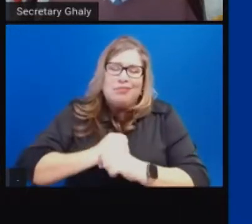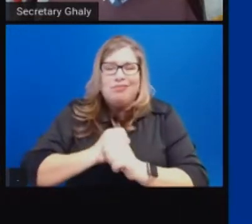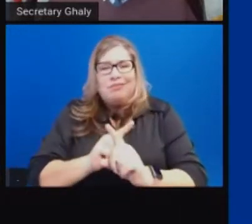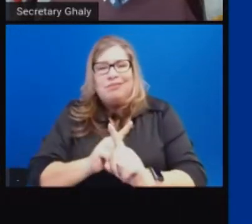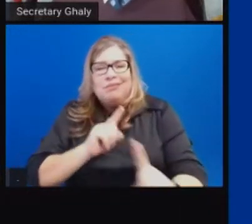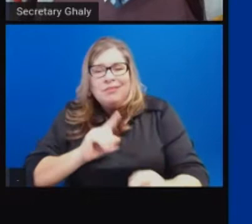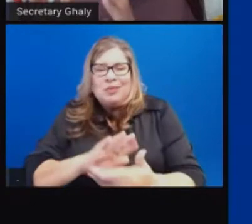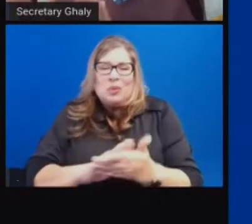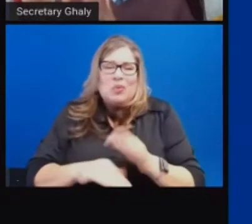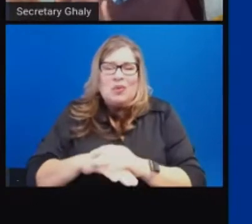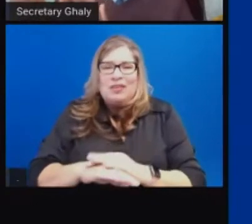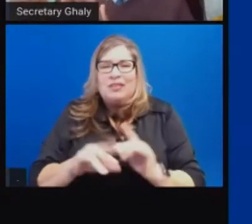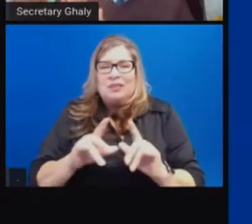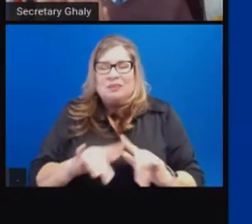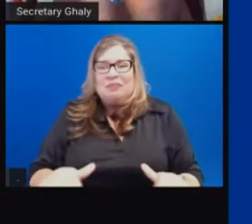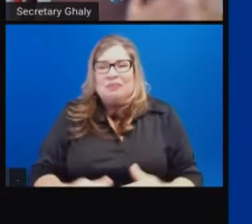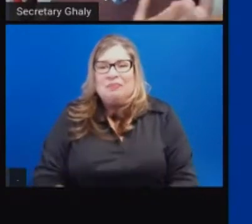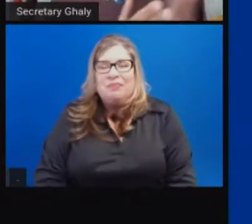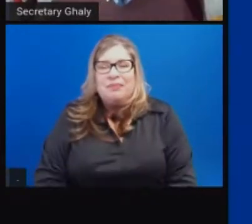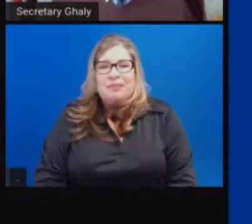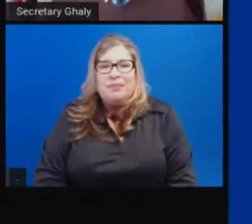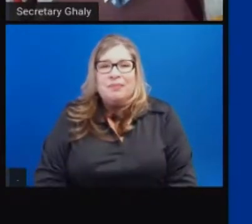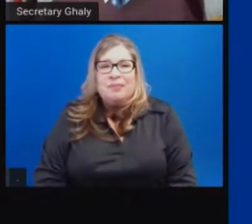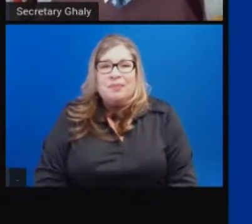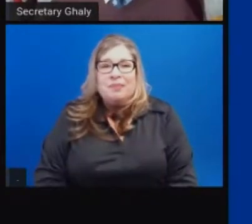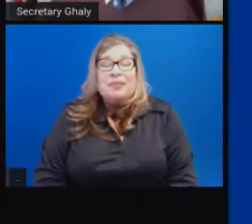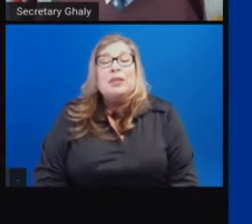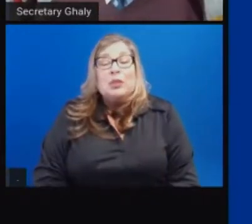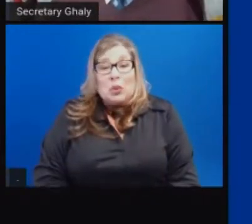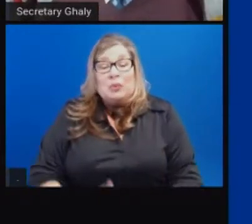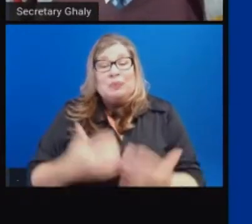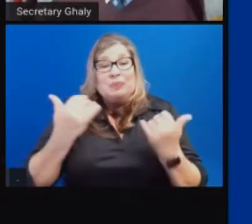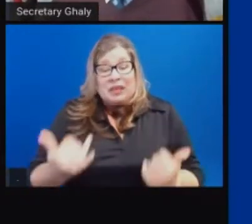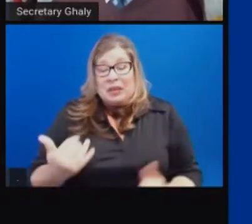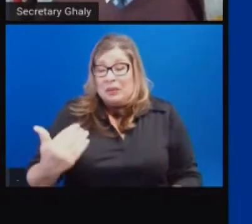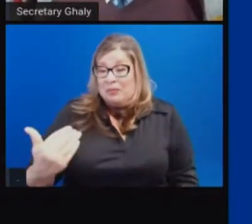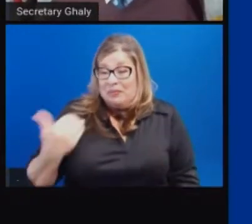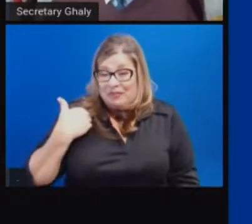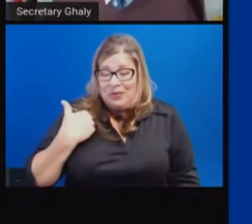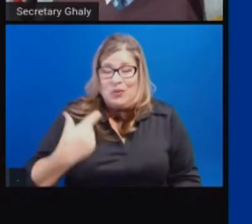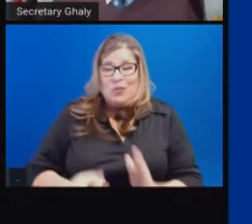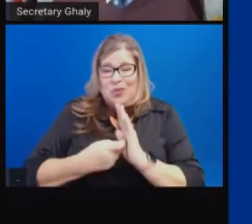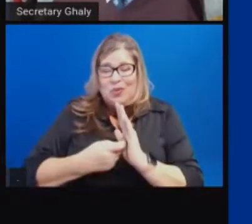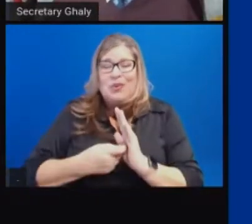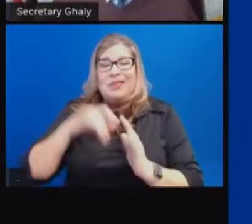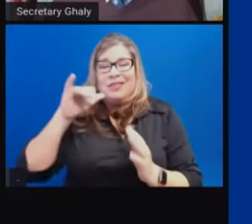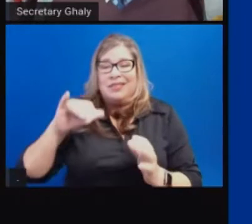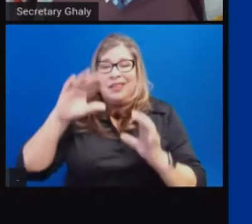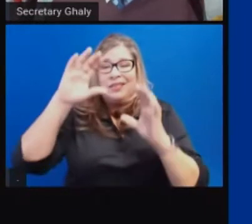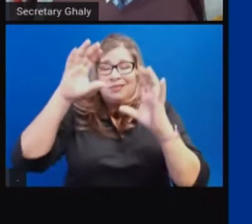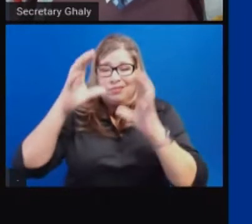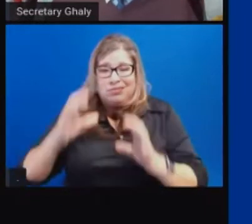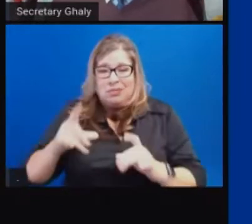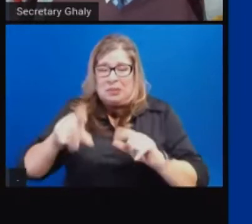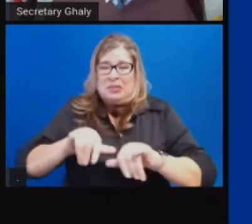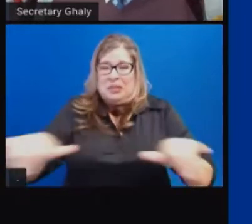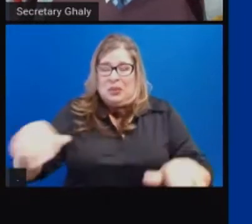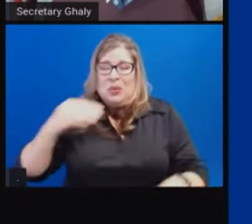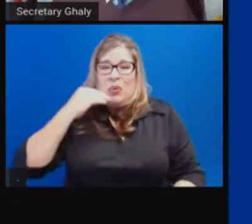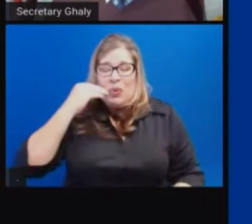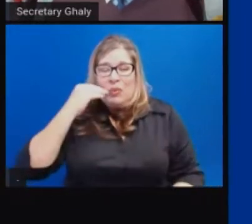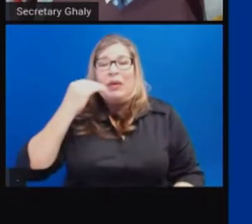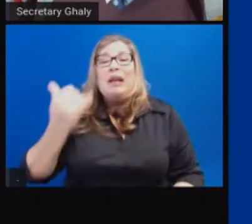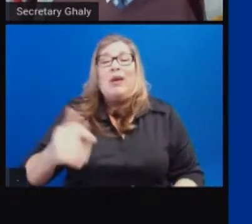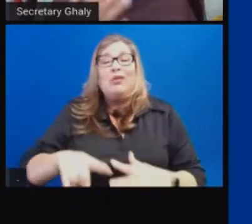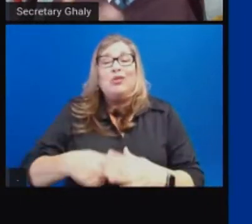So as we exit the regional stay-at-home order, as I said, we go right back to the blueprint for a safer economy. We have continued to run on a